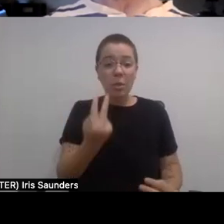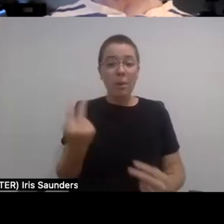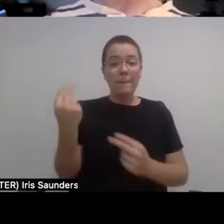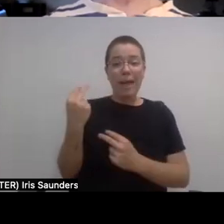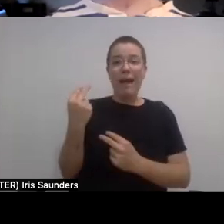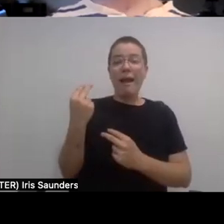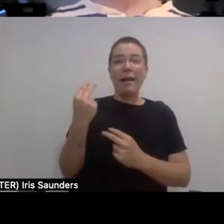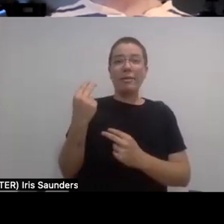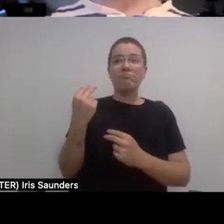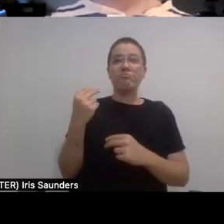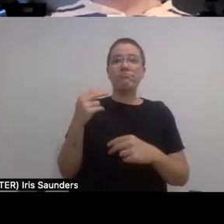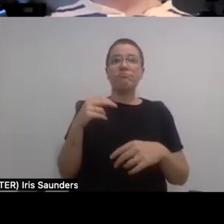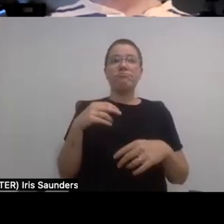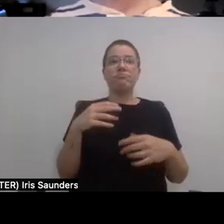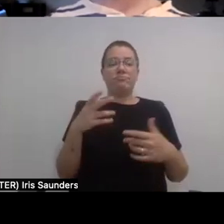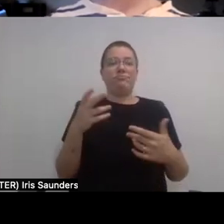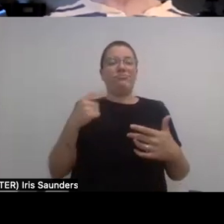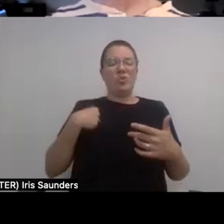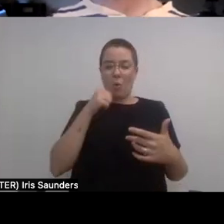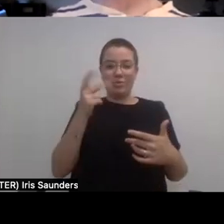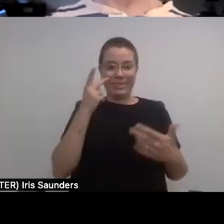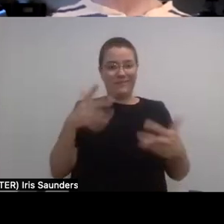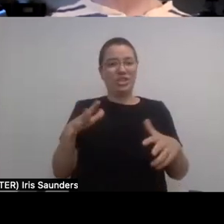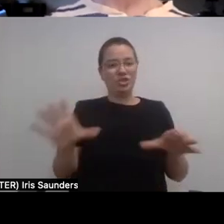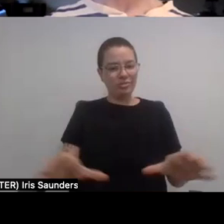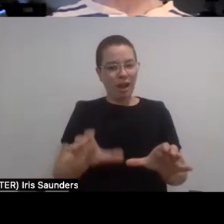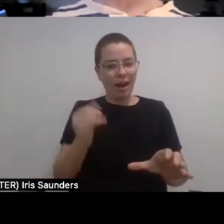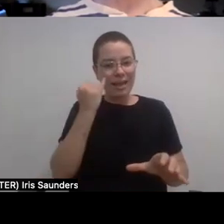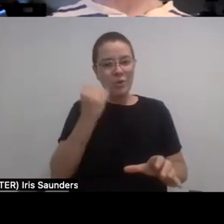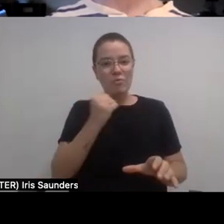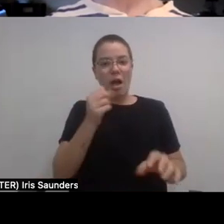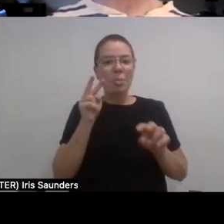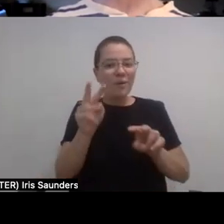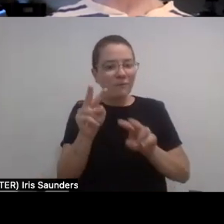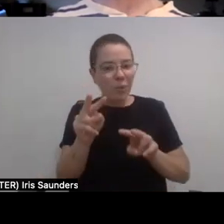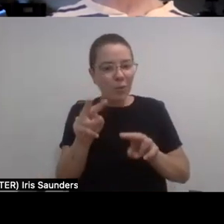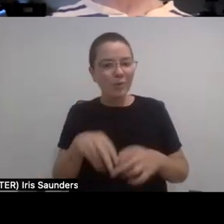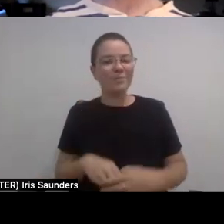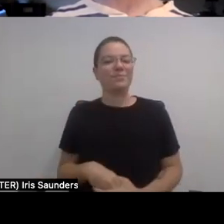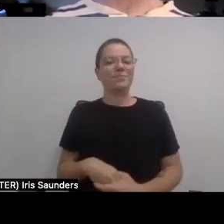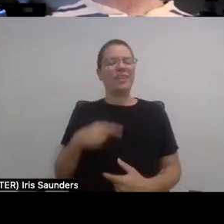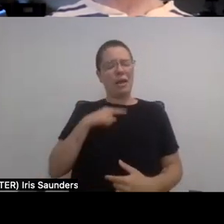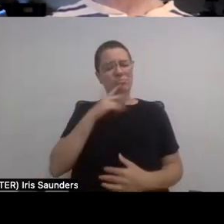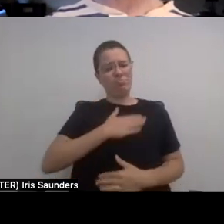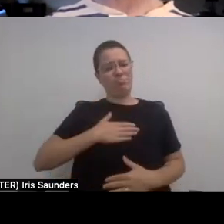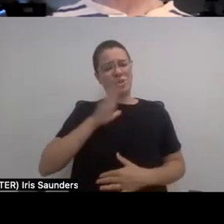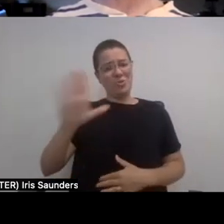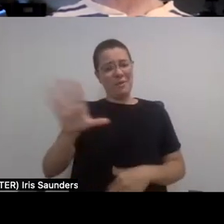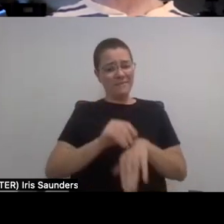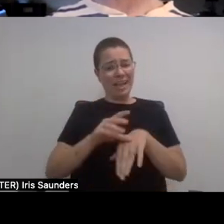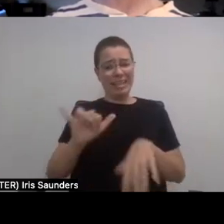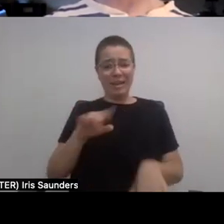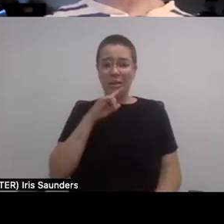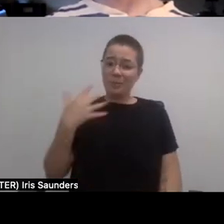to do, you don't see what you've already done. So I really appreciate that advice. Like, that's some great, like, sage wisdom to me.